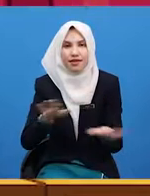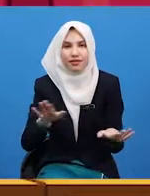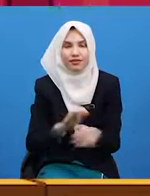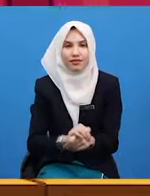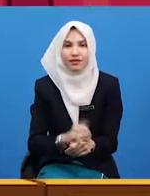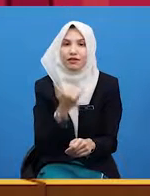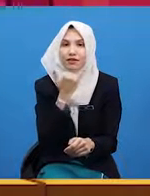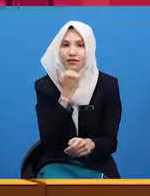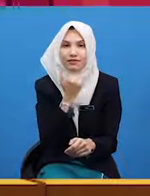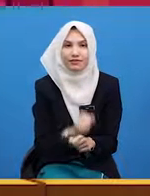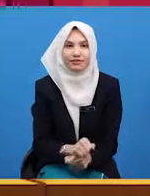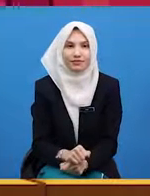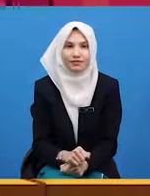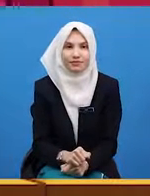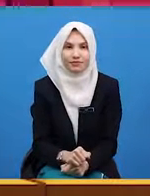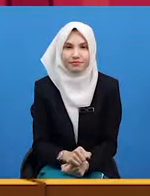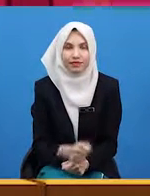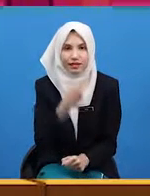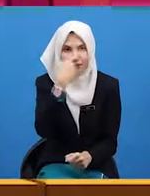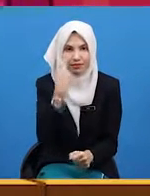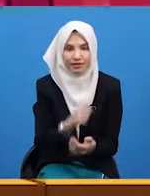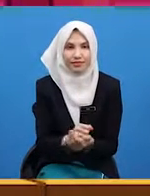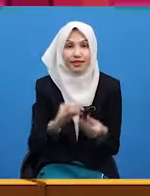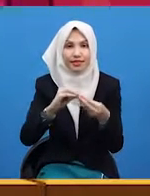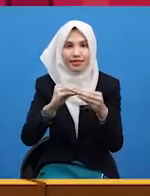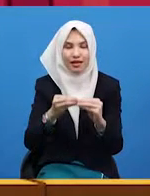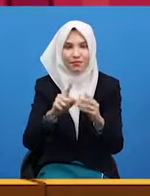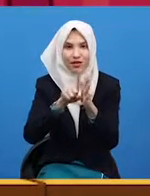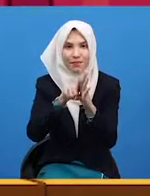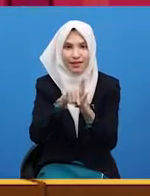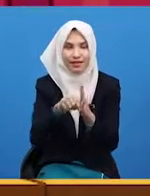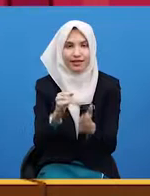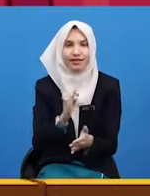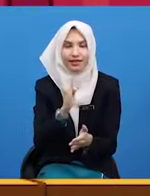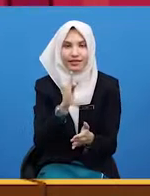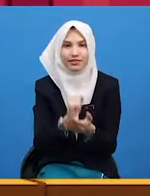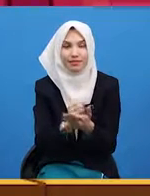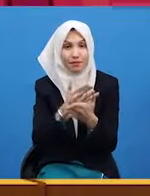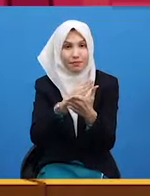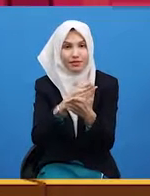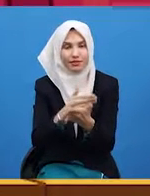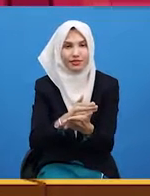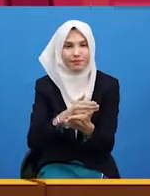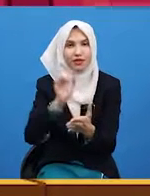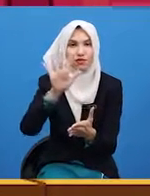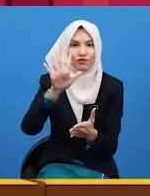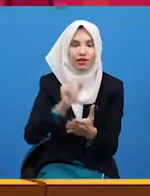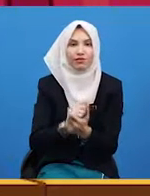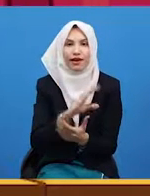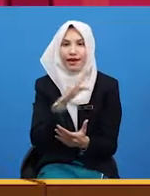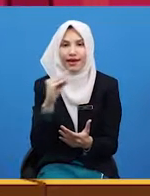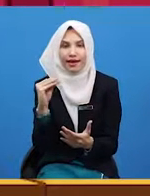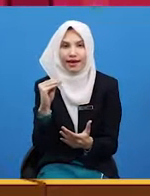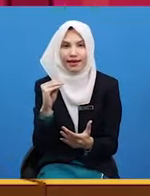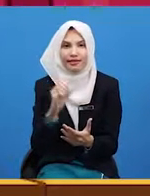So again, it is because the number of minutes is between 55 and 60